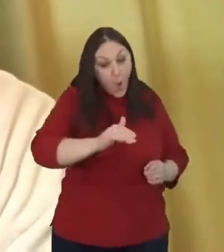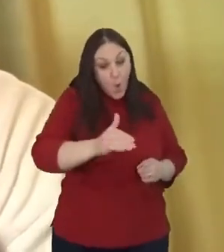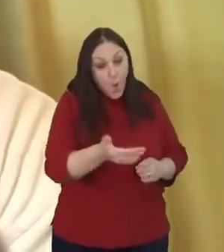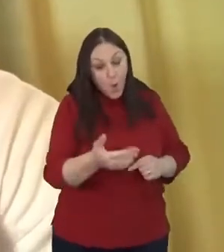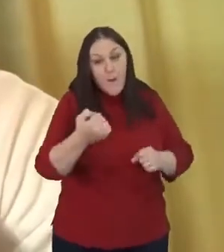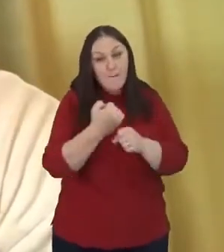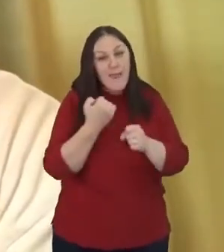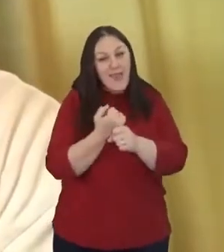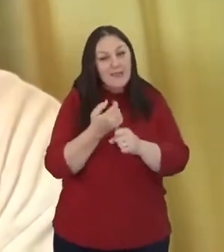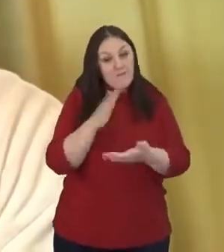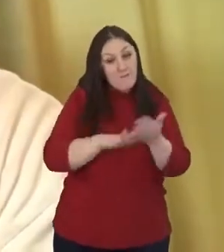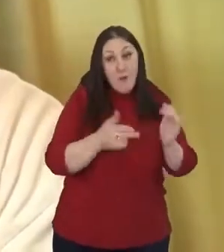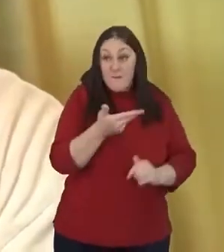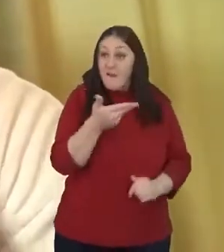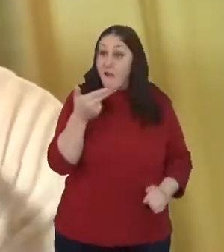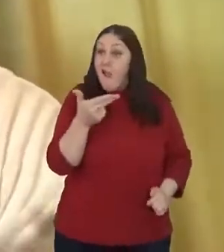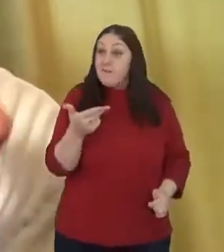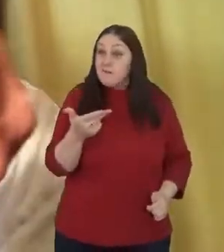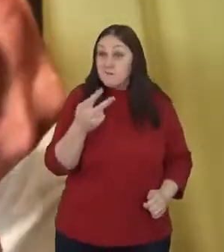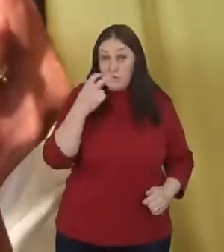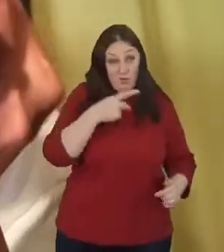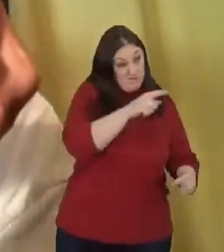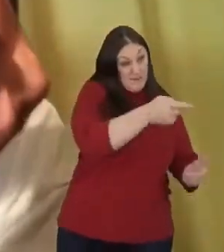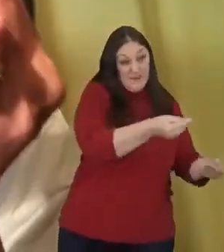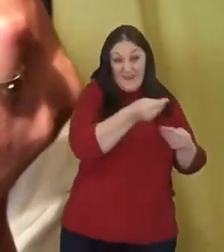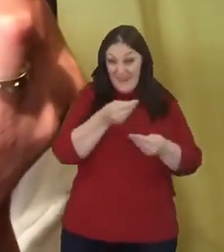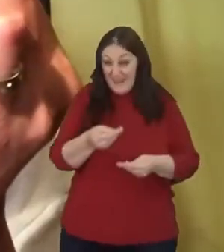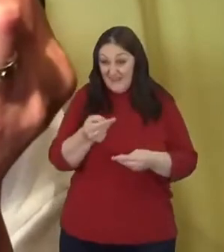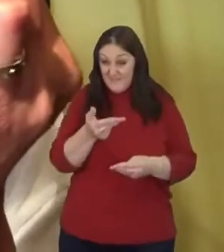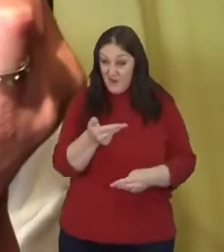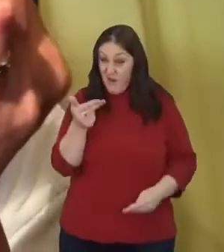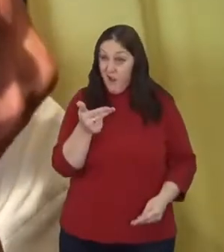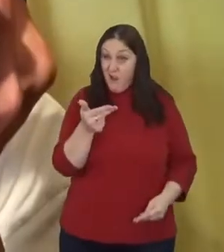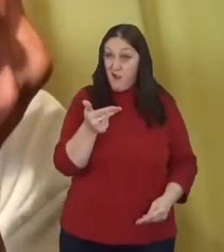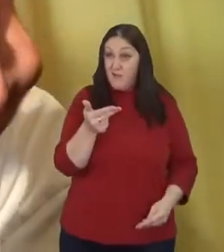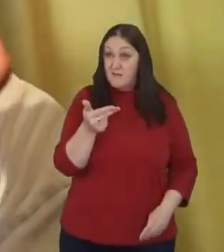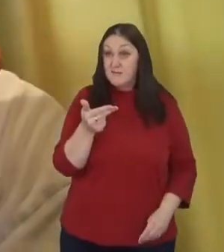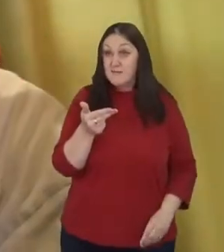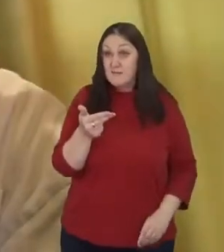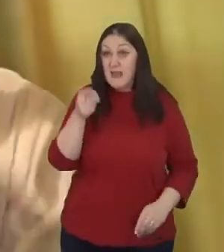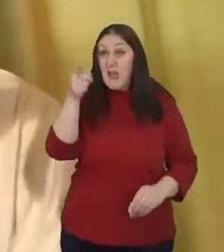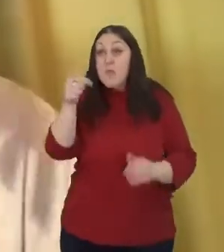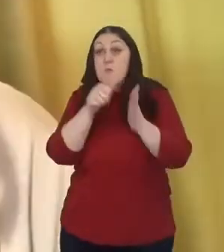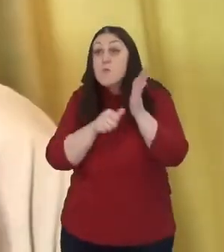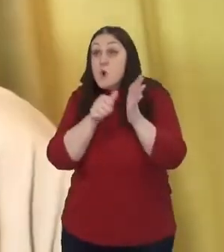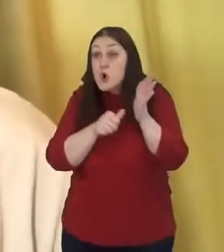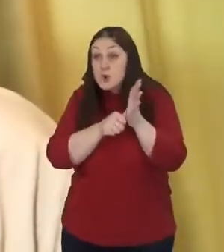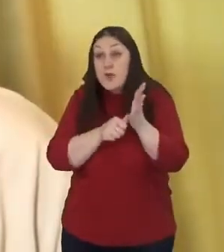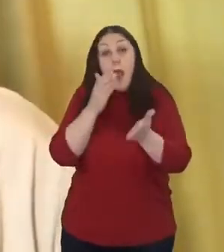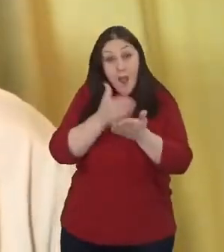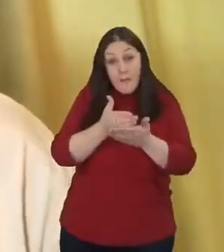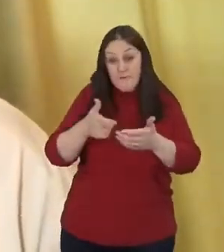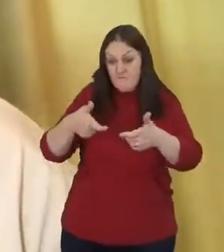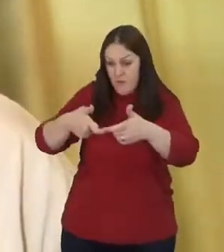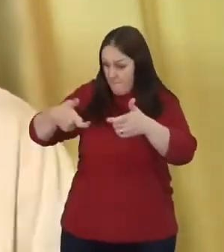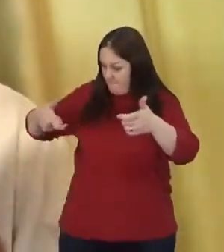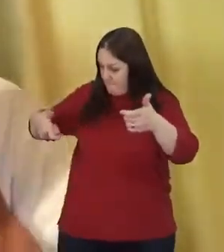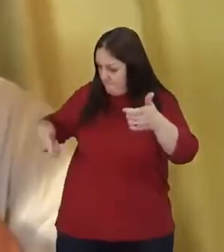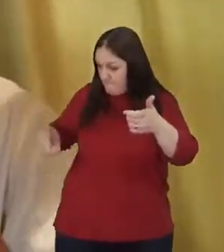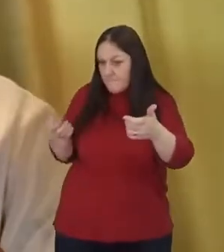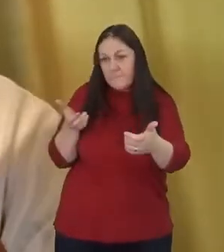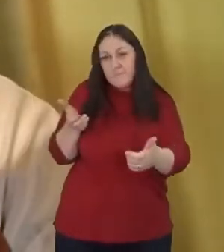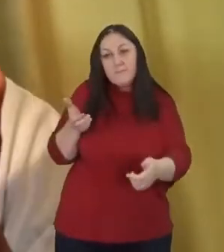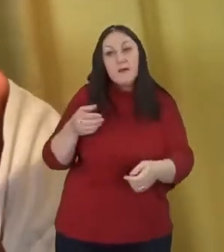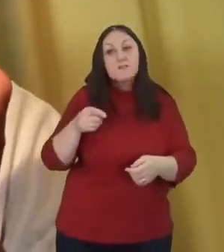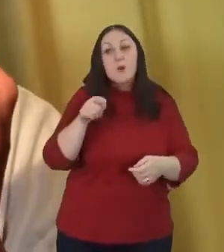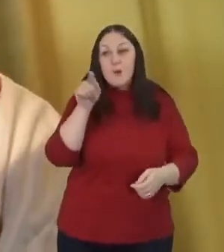one of the ones that we've made out of a donated gun. And even this wood is made from the wood stock of the gun. And this